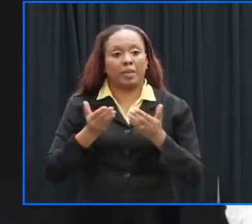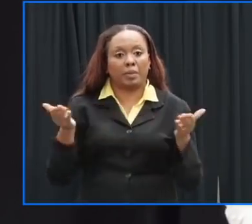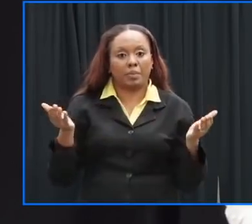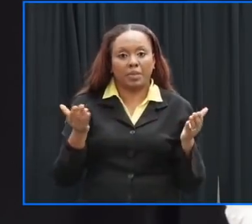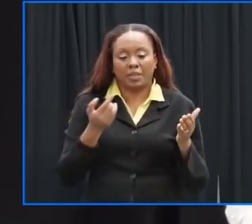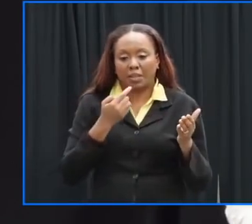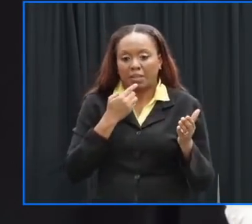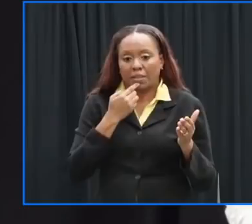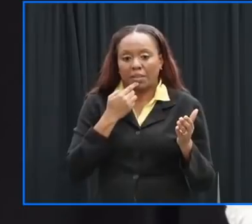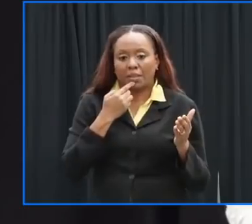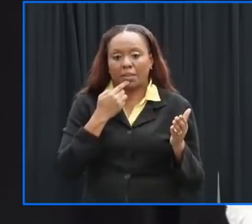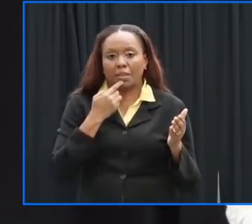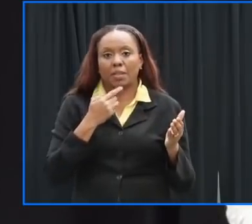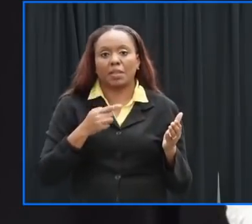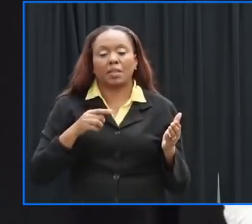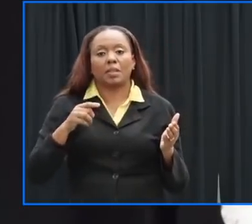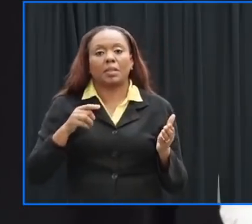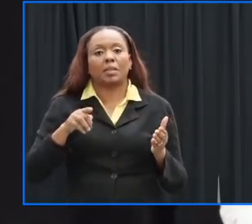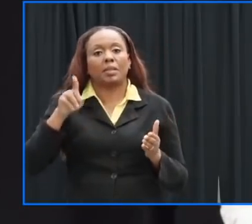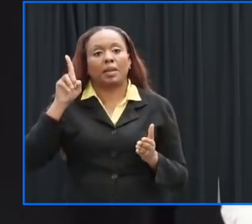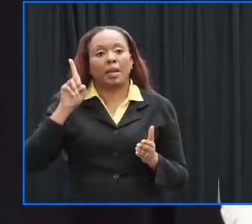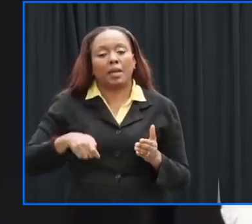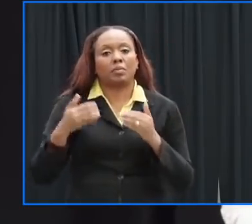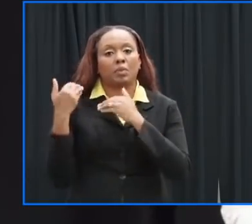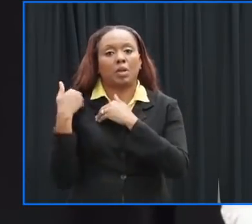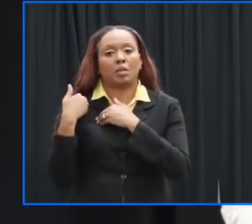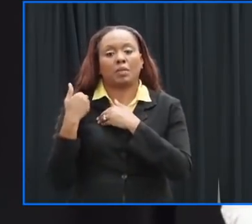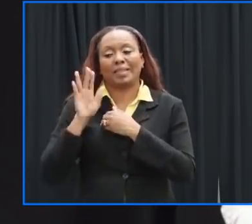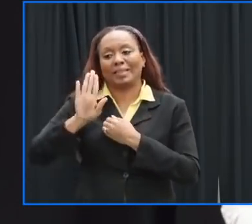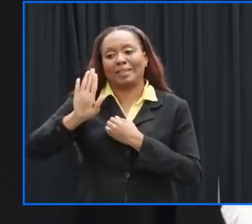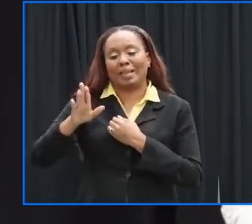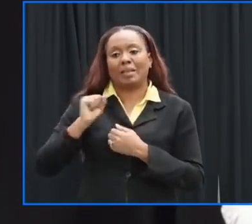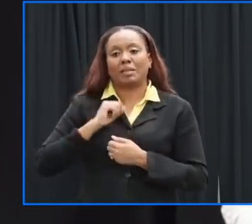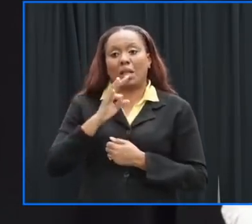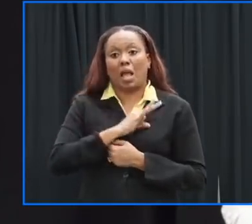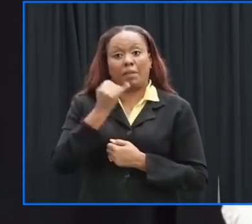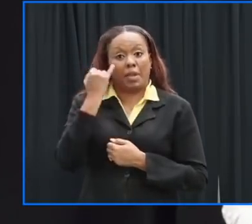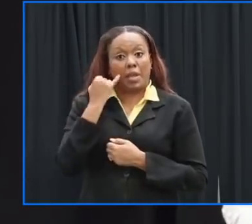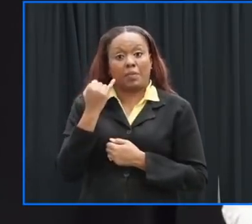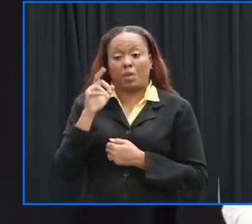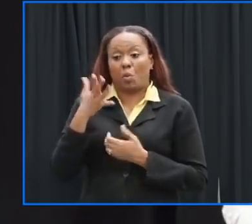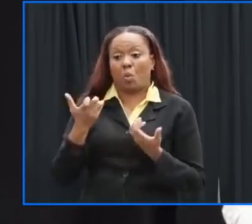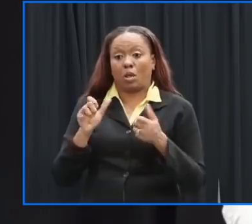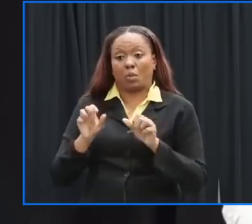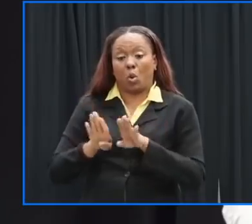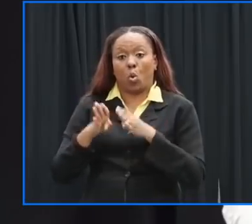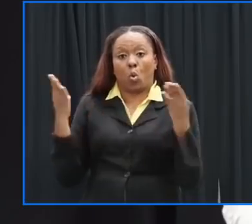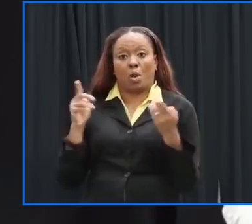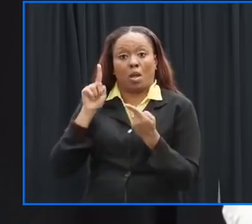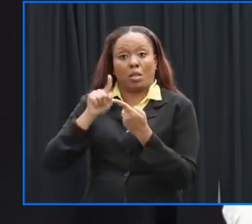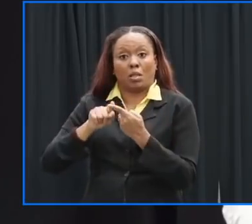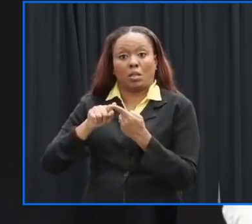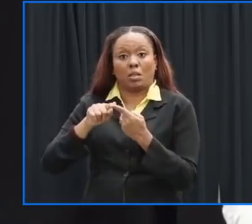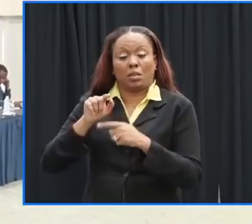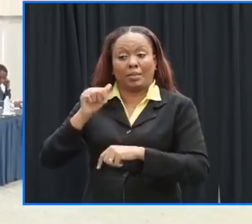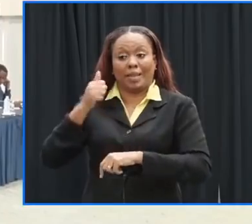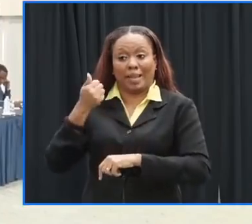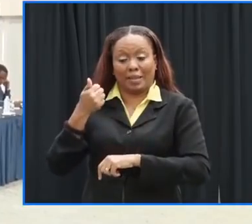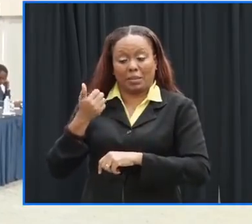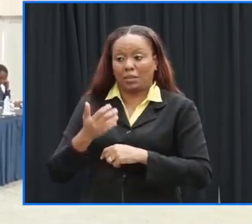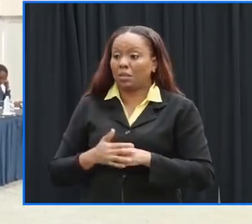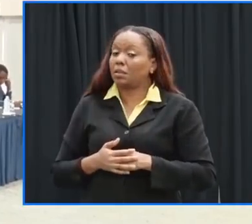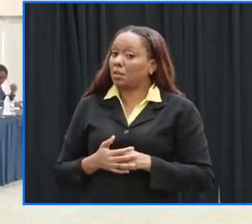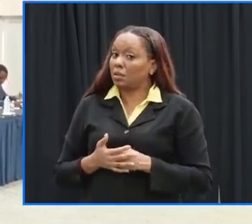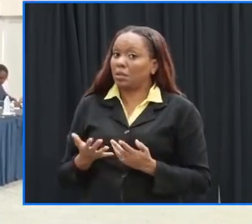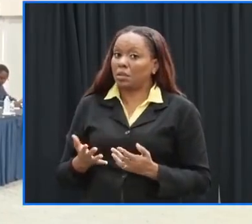required to take their own staff home if they want to stay open until 10 pm okay um attorney general you